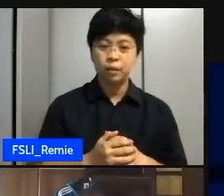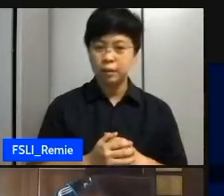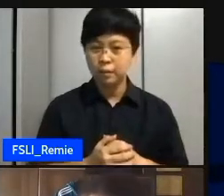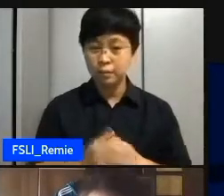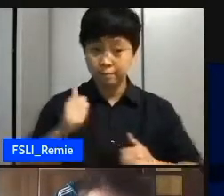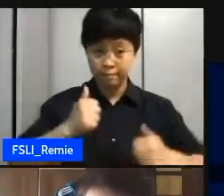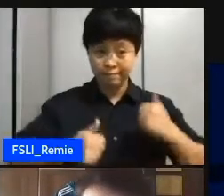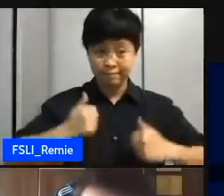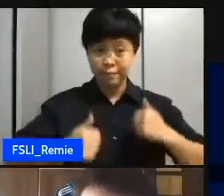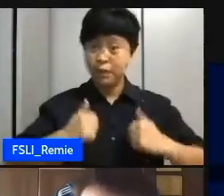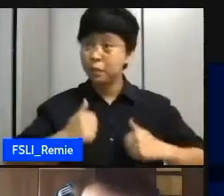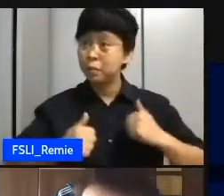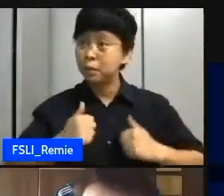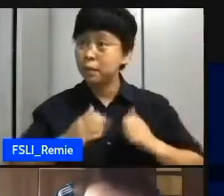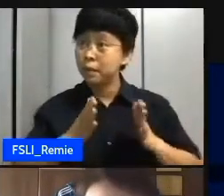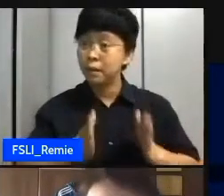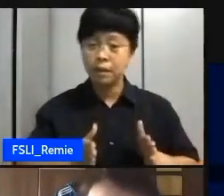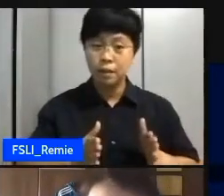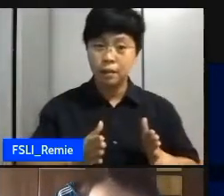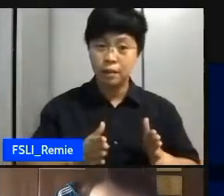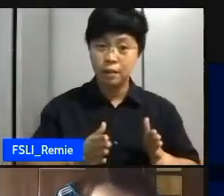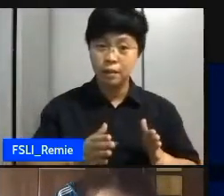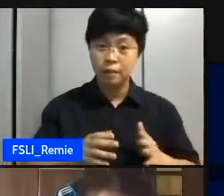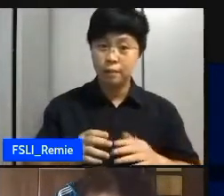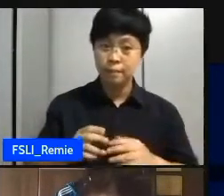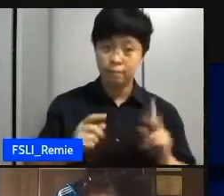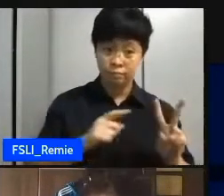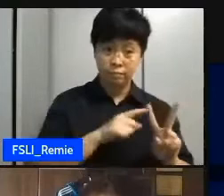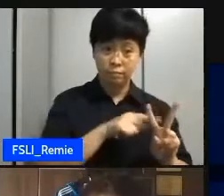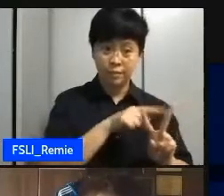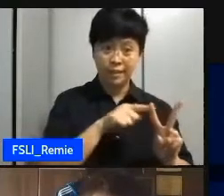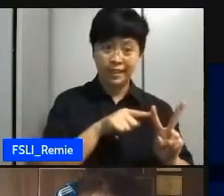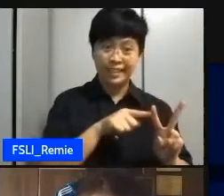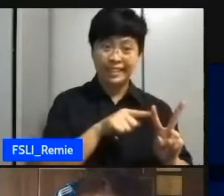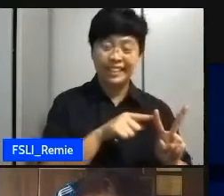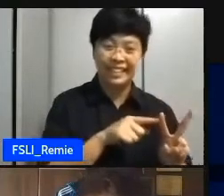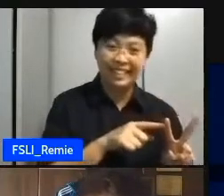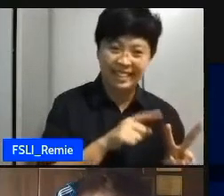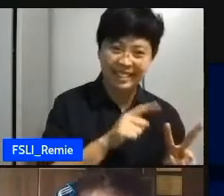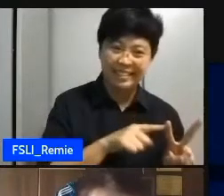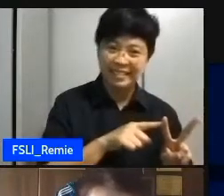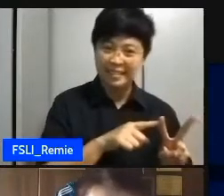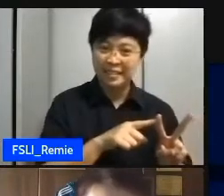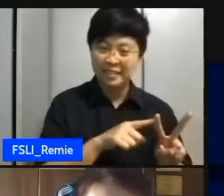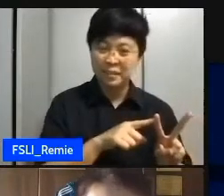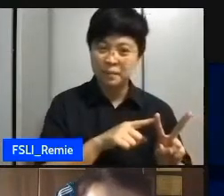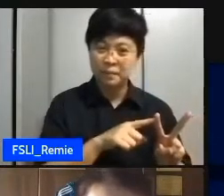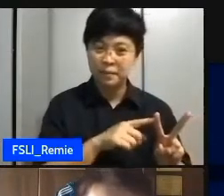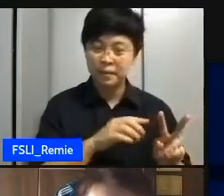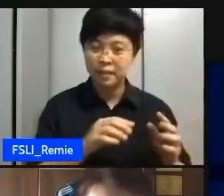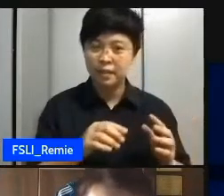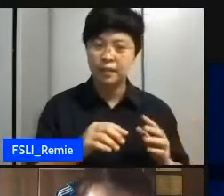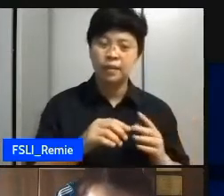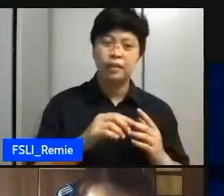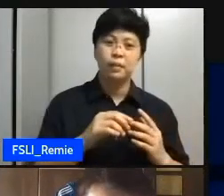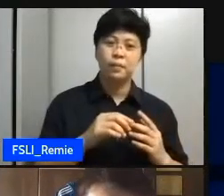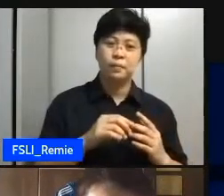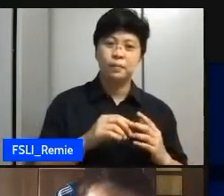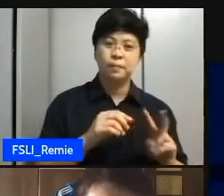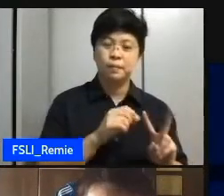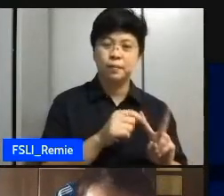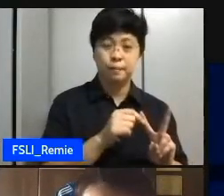athlete leaders. The older sibling represented Team Philippines in powerlifting at the 2019 Special